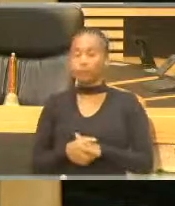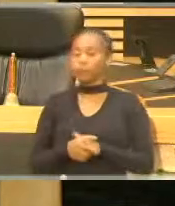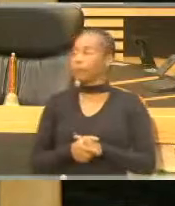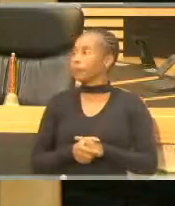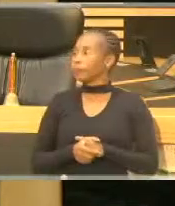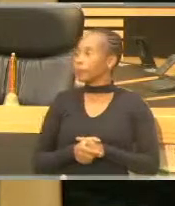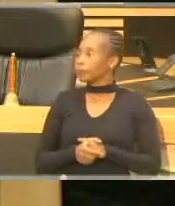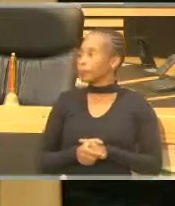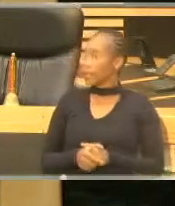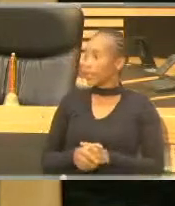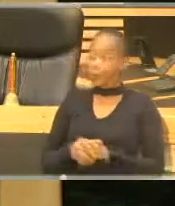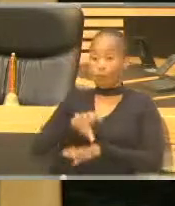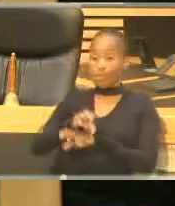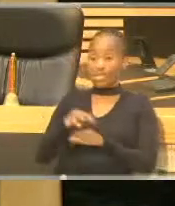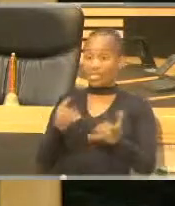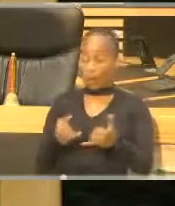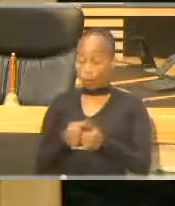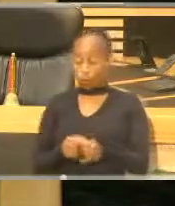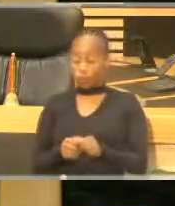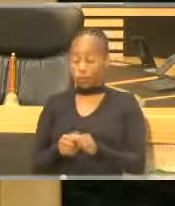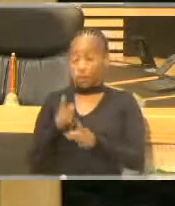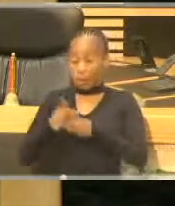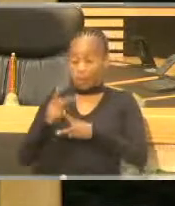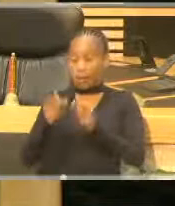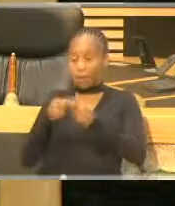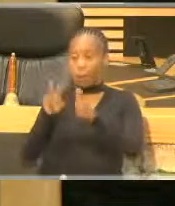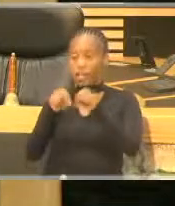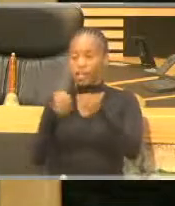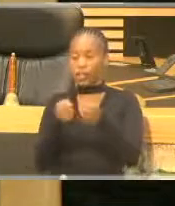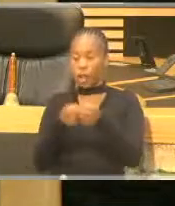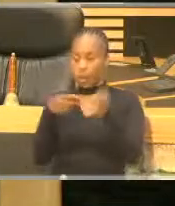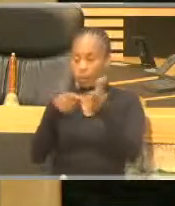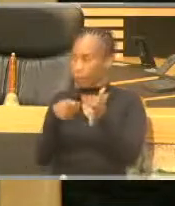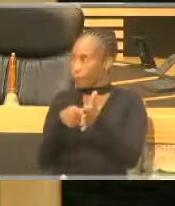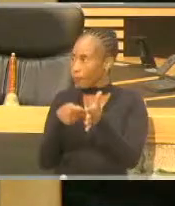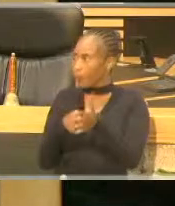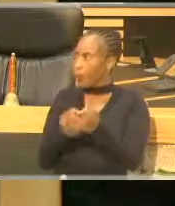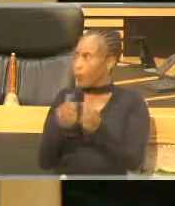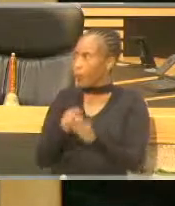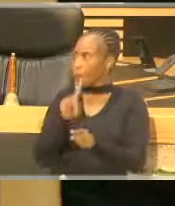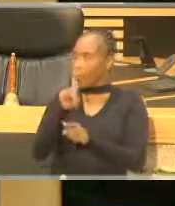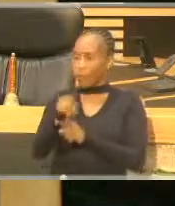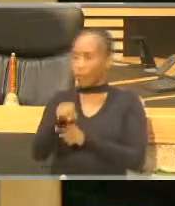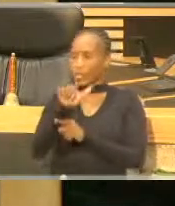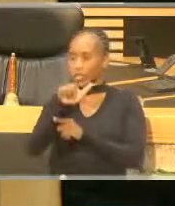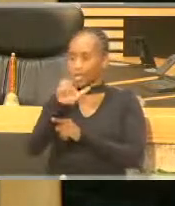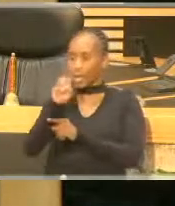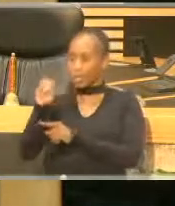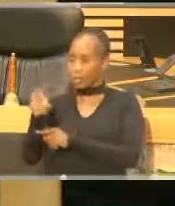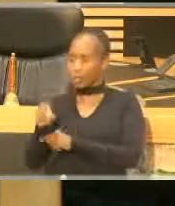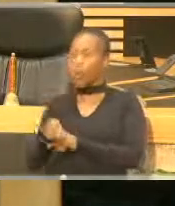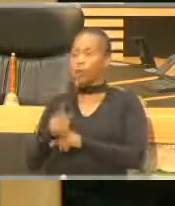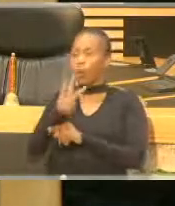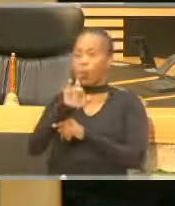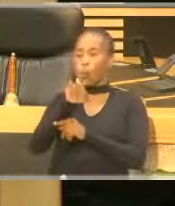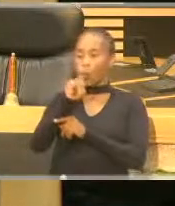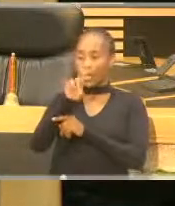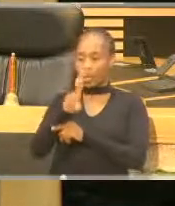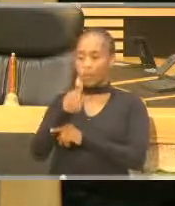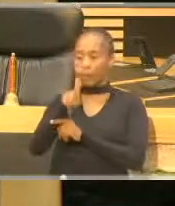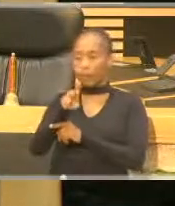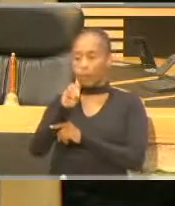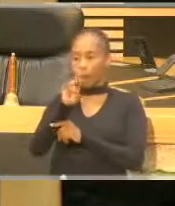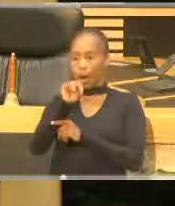The province is currently preparing for the national procurement round of 1,600 megawatts of wind power and 1